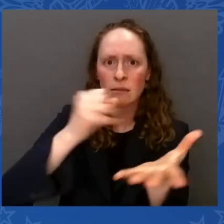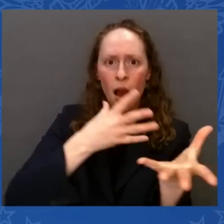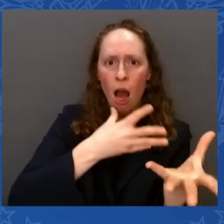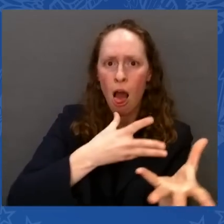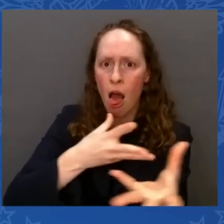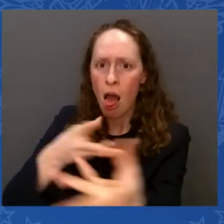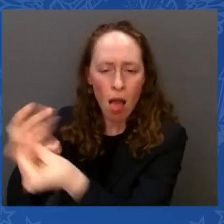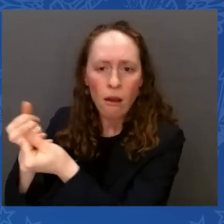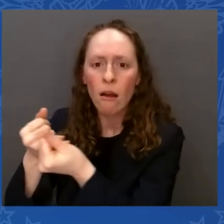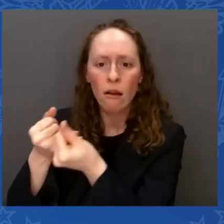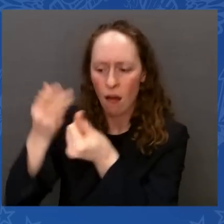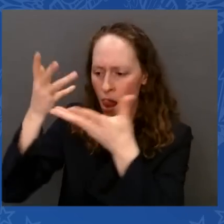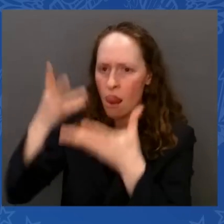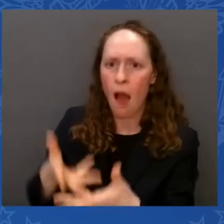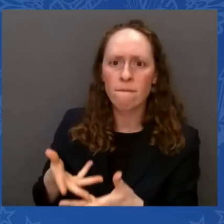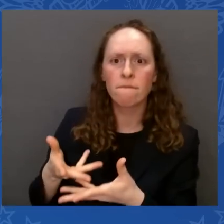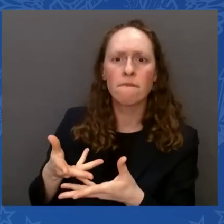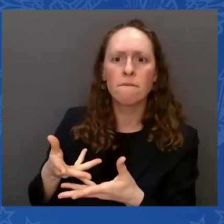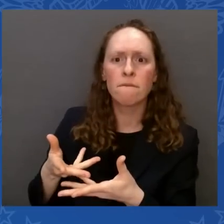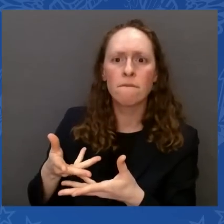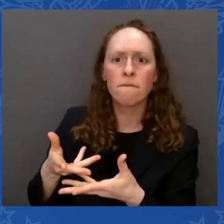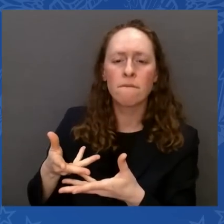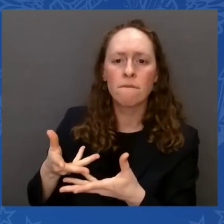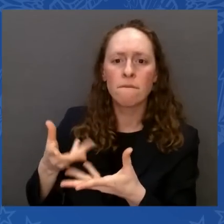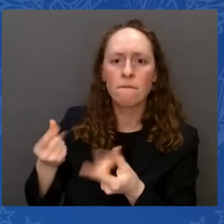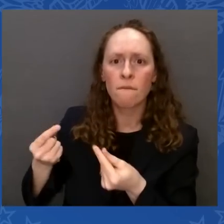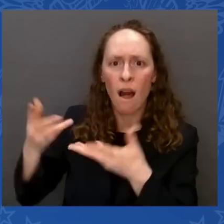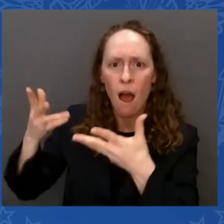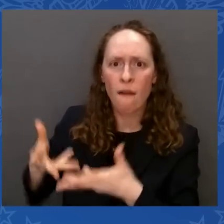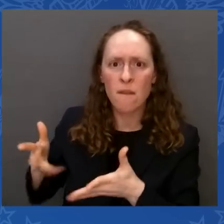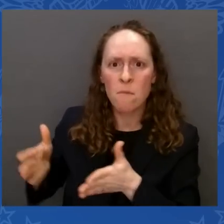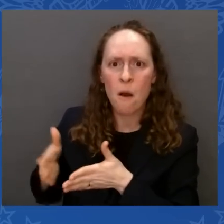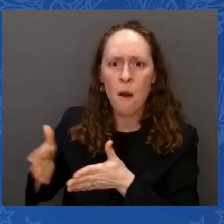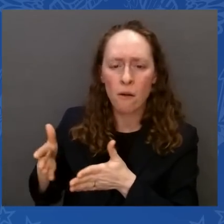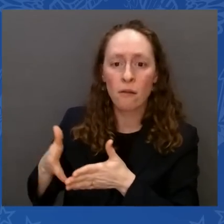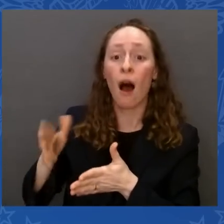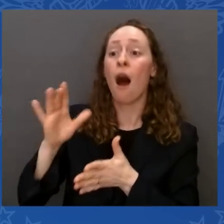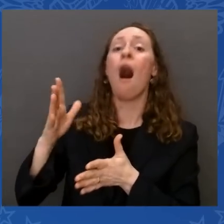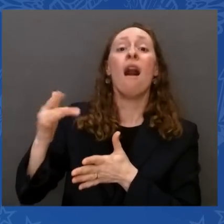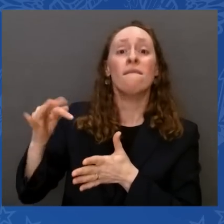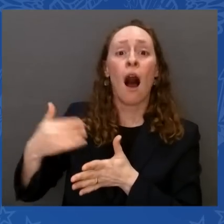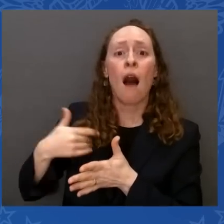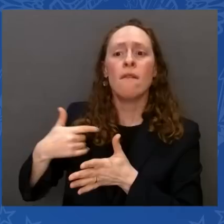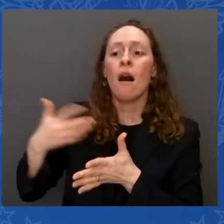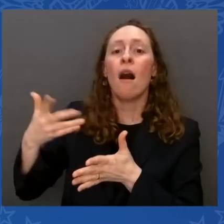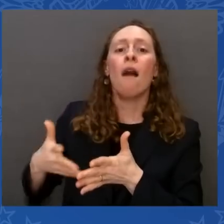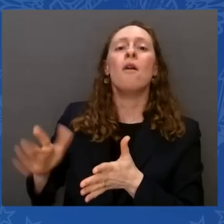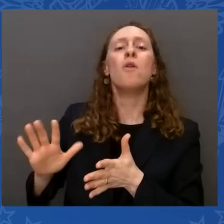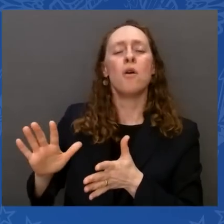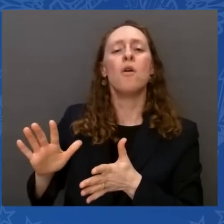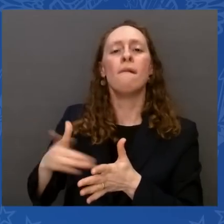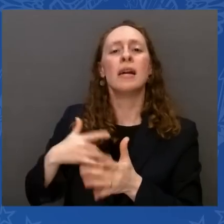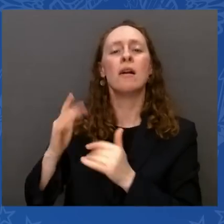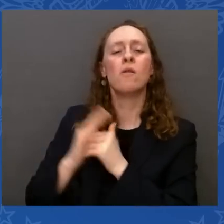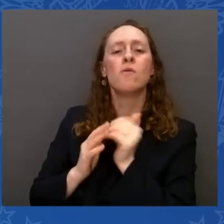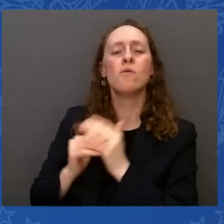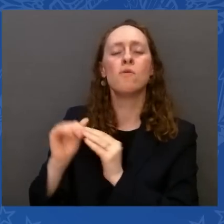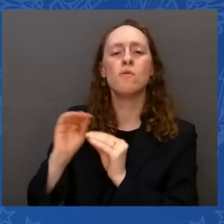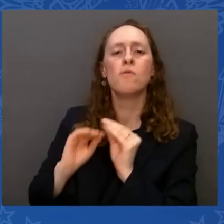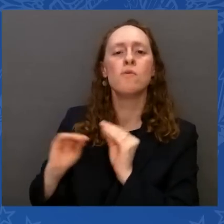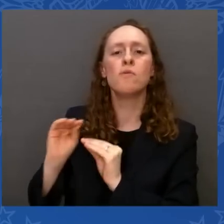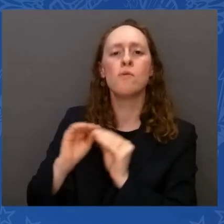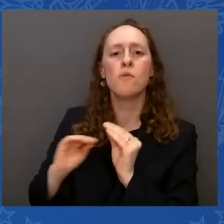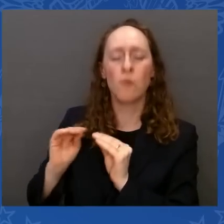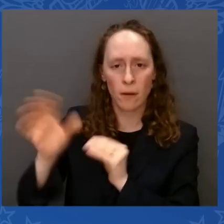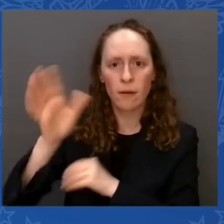inflation, and that's to deal with the things that fundamentally affect their everyday costs beyond the traditional